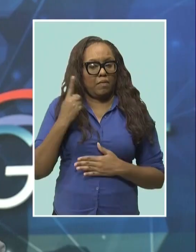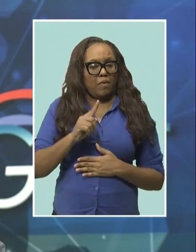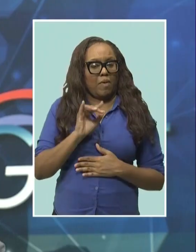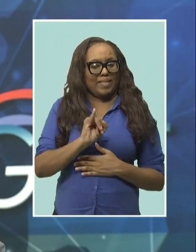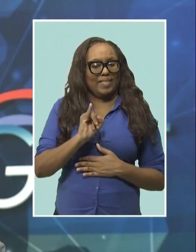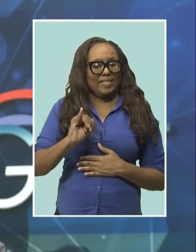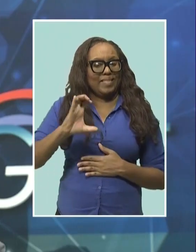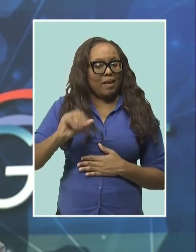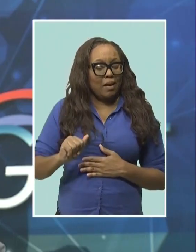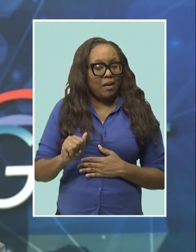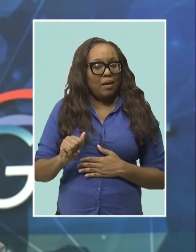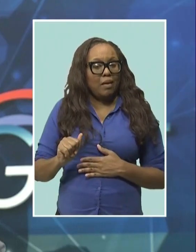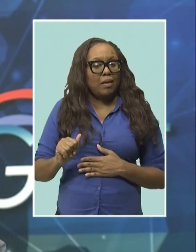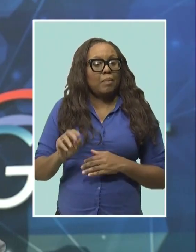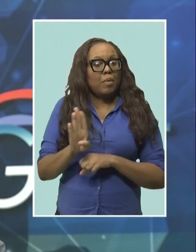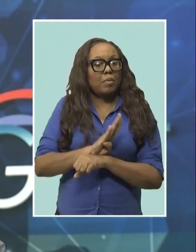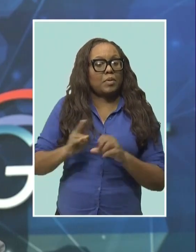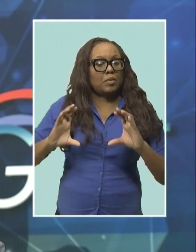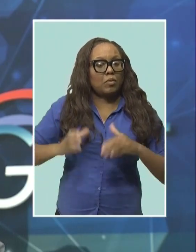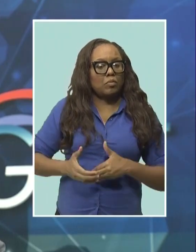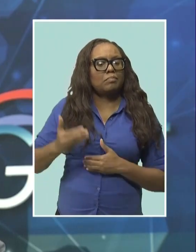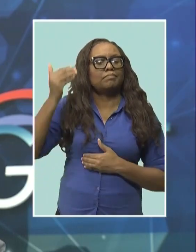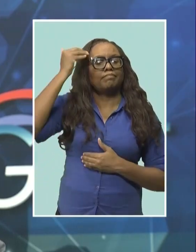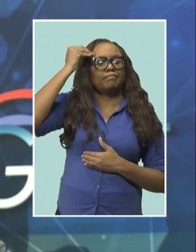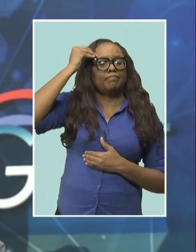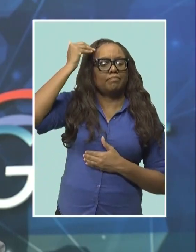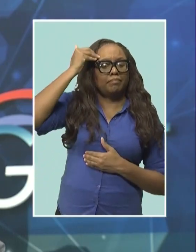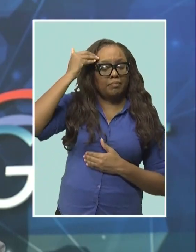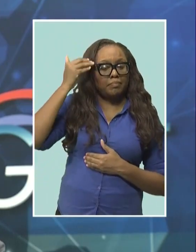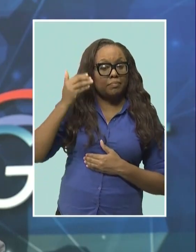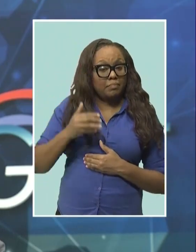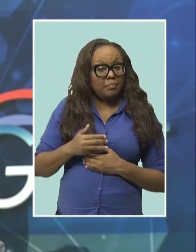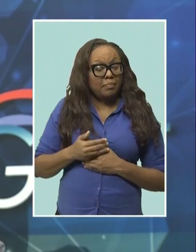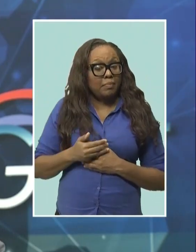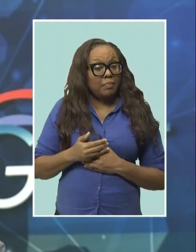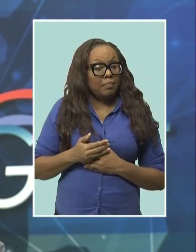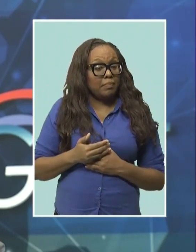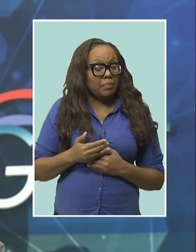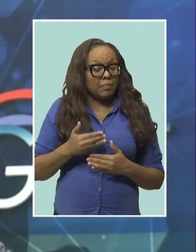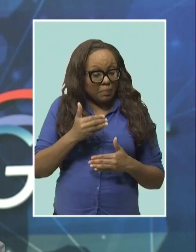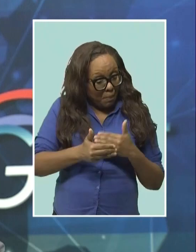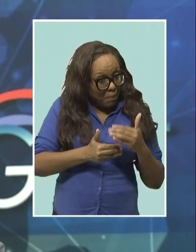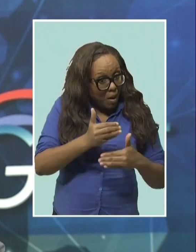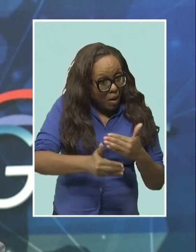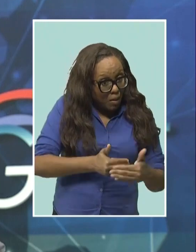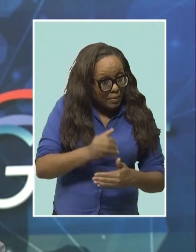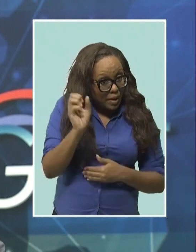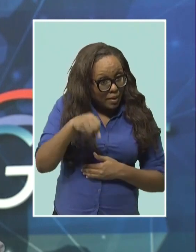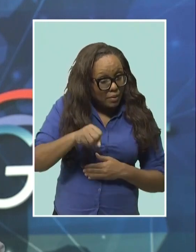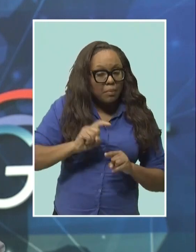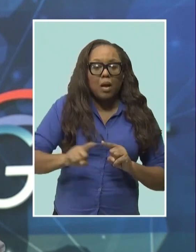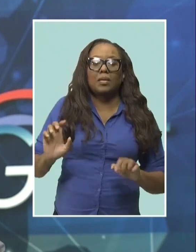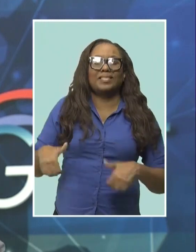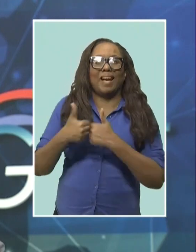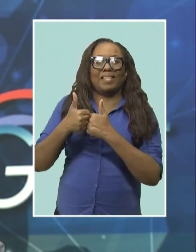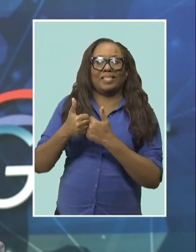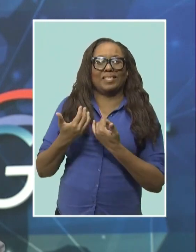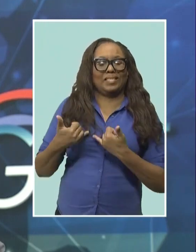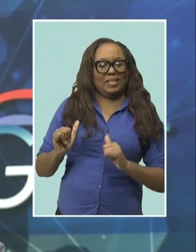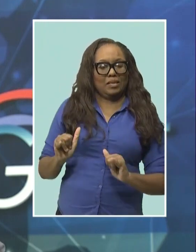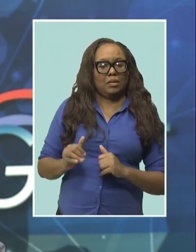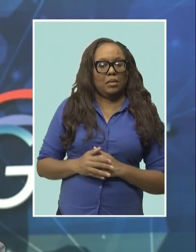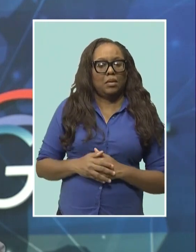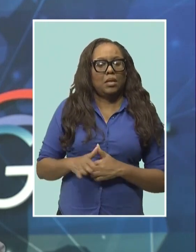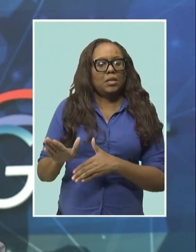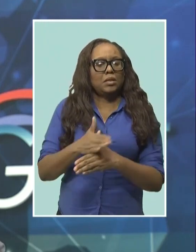Barbados delegation, Alistair Glein, acknowledges, however, that despite the efforts made, some challenges still exist. He shared some